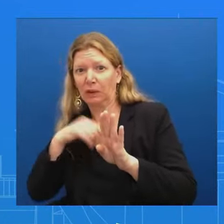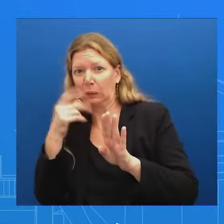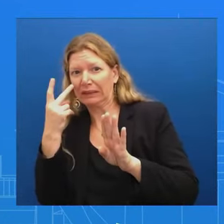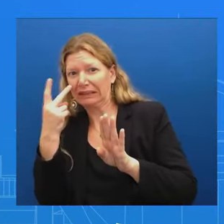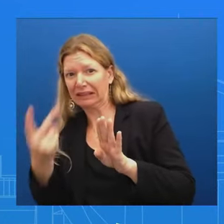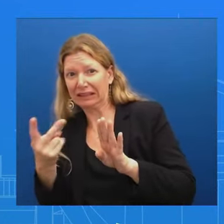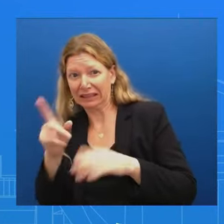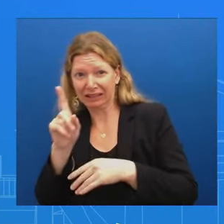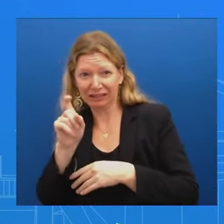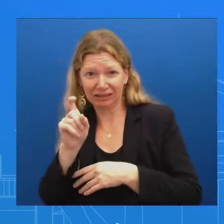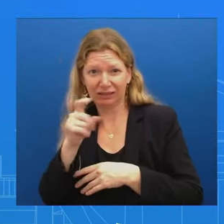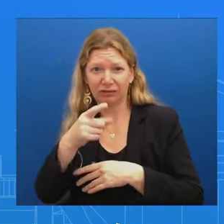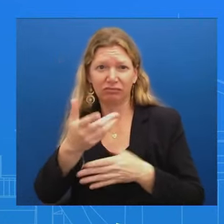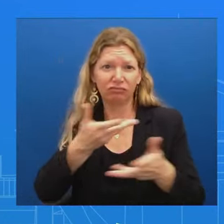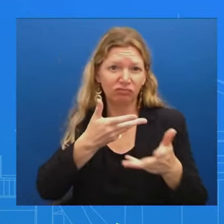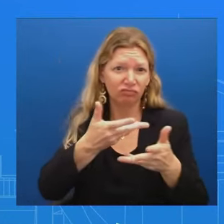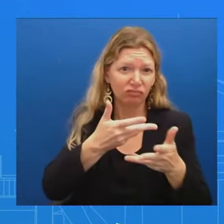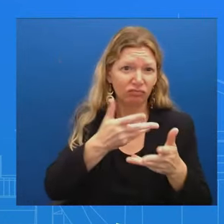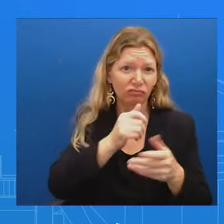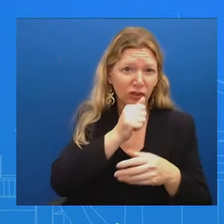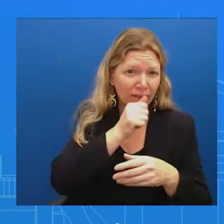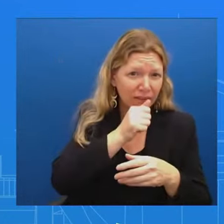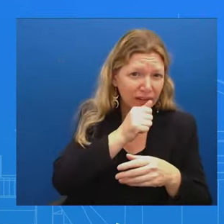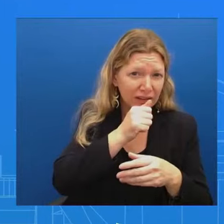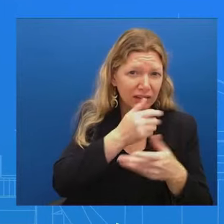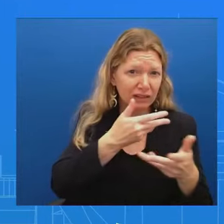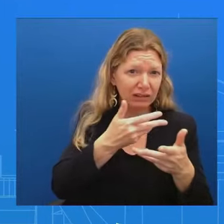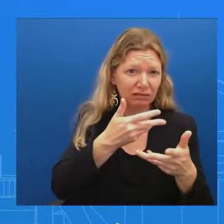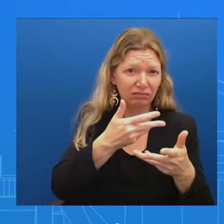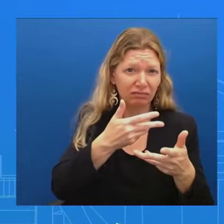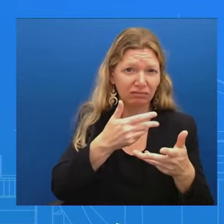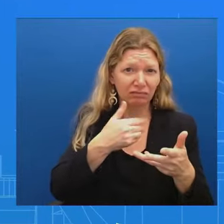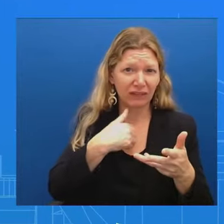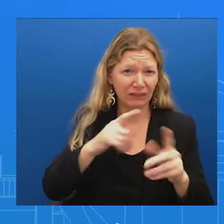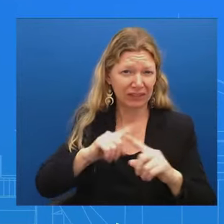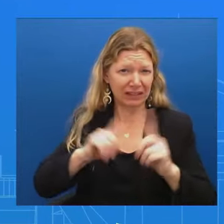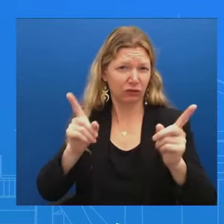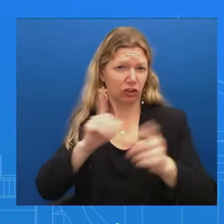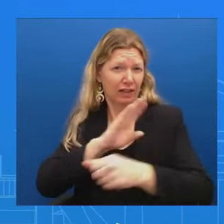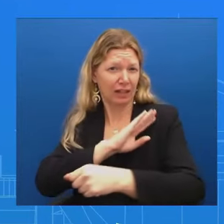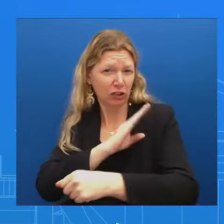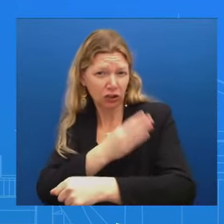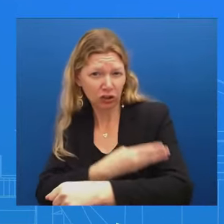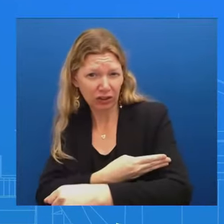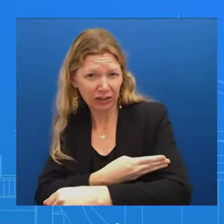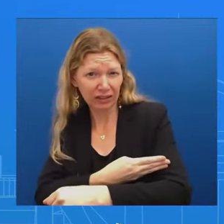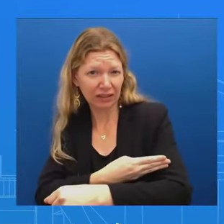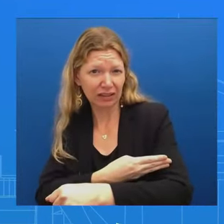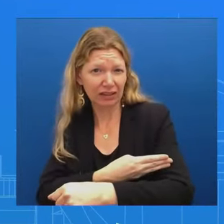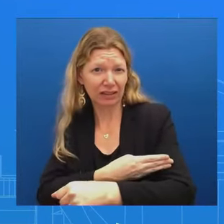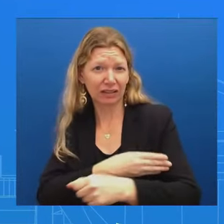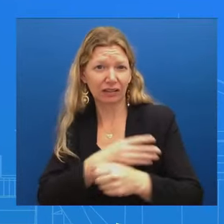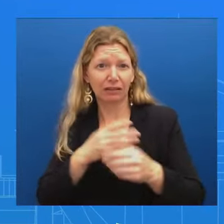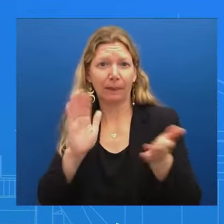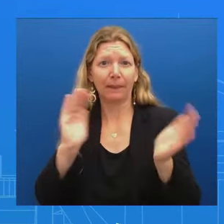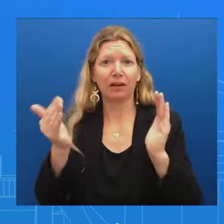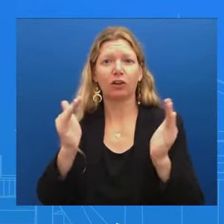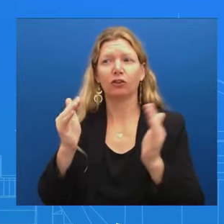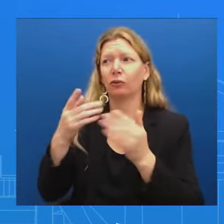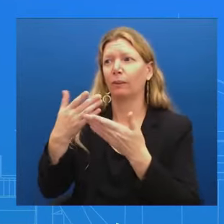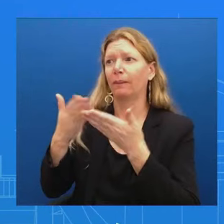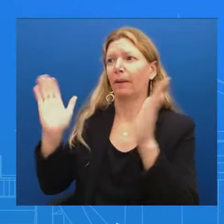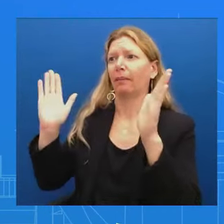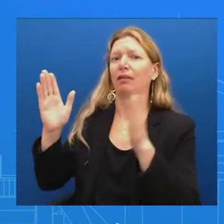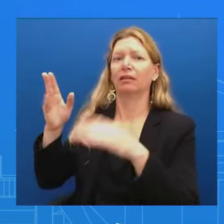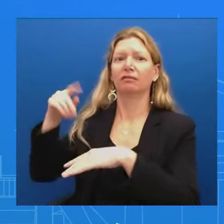level of vigor that is perhaps not as visible when we're all seeing him? So let me just first